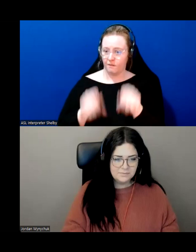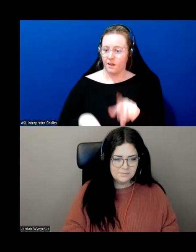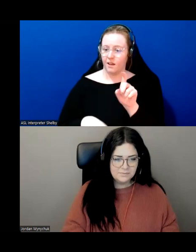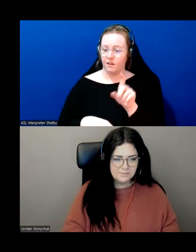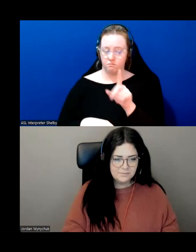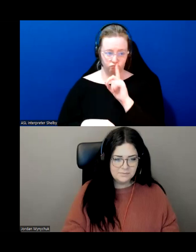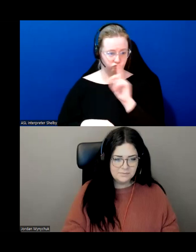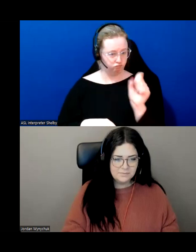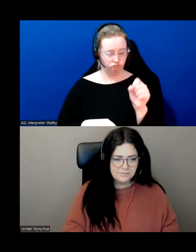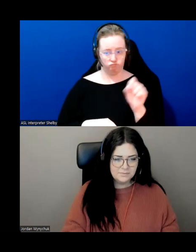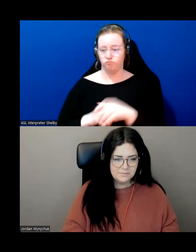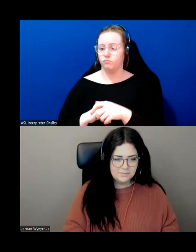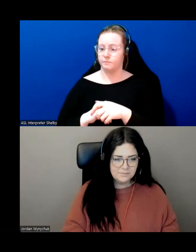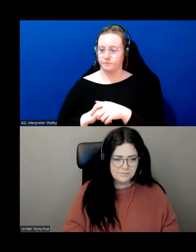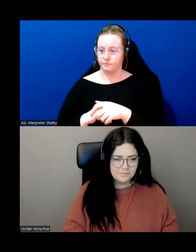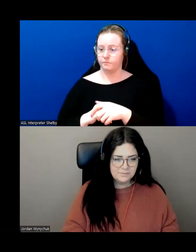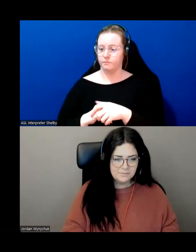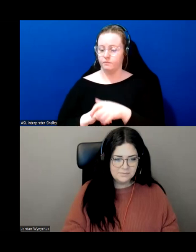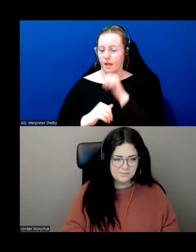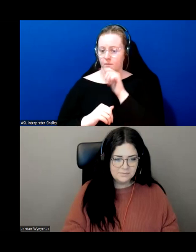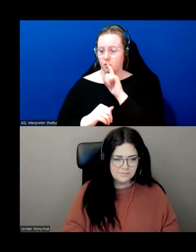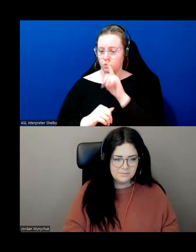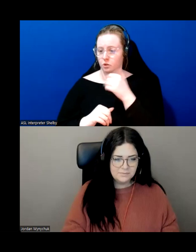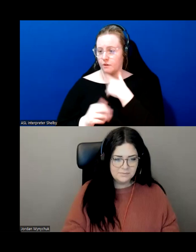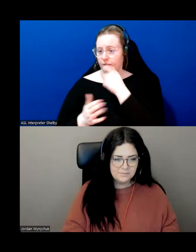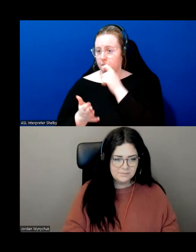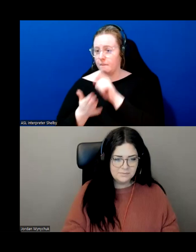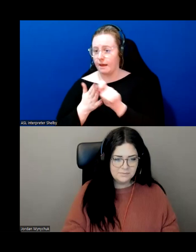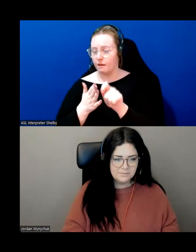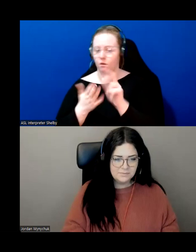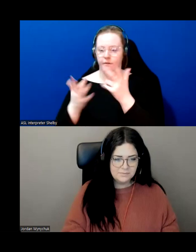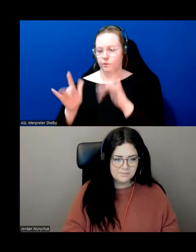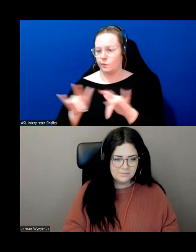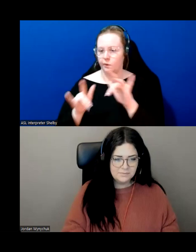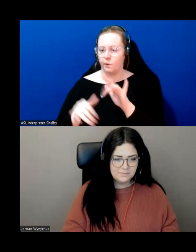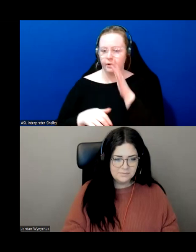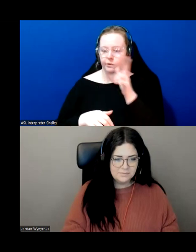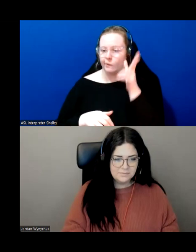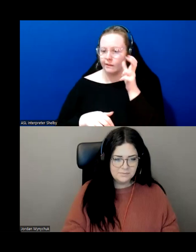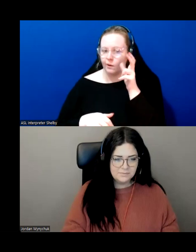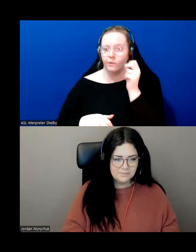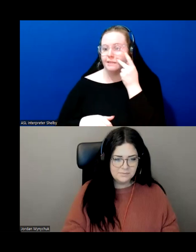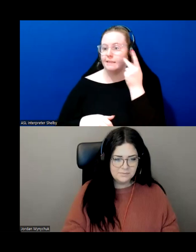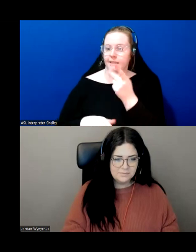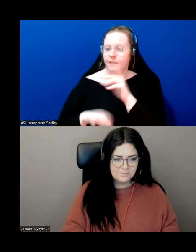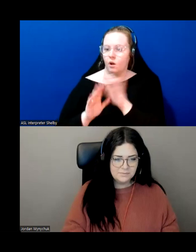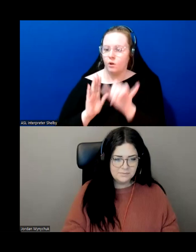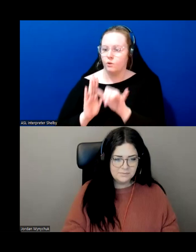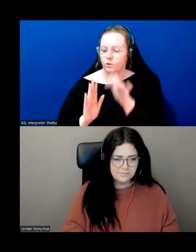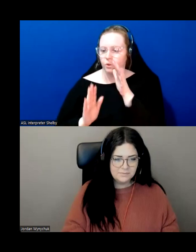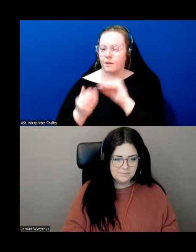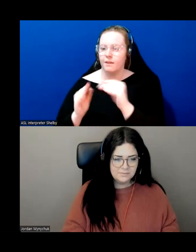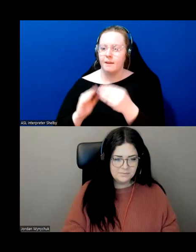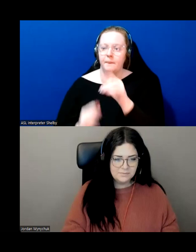uh i don't know if you folks have a pen well if it's being recorded you'll you'll hear it on the youtube uh channel it's one